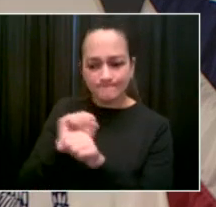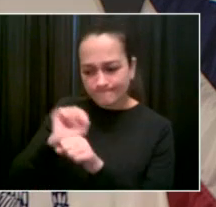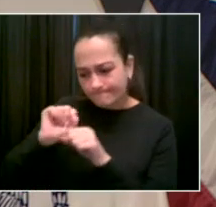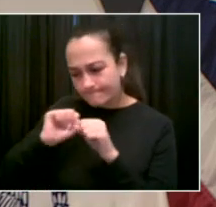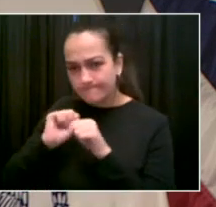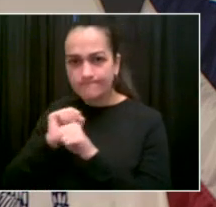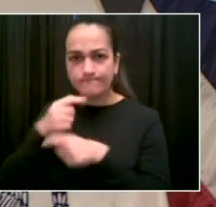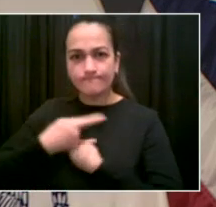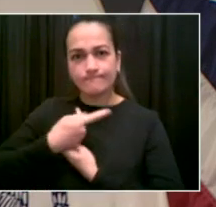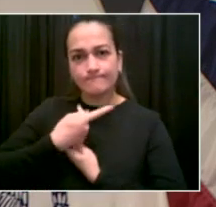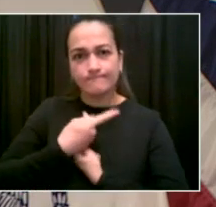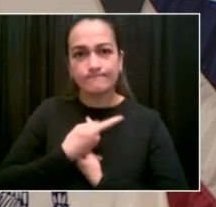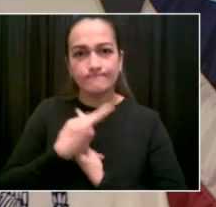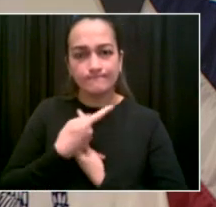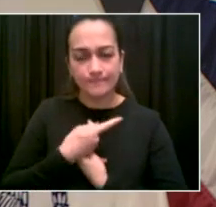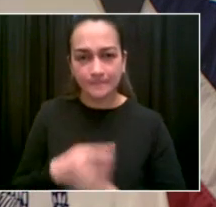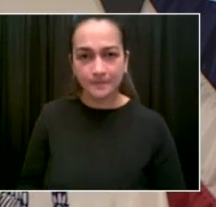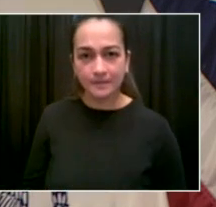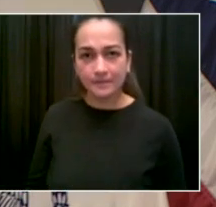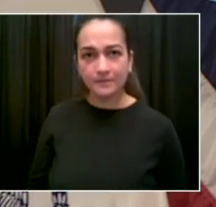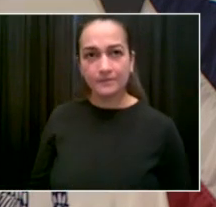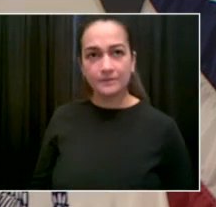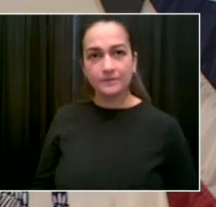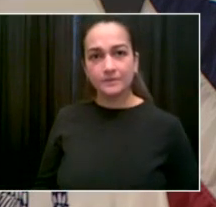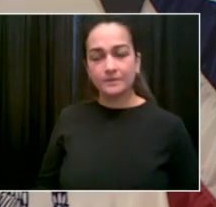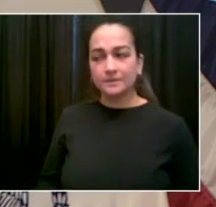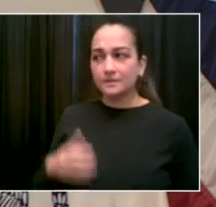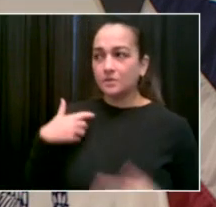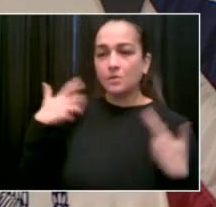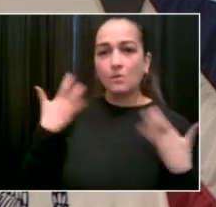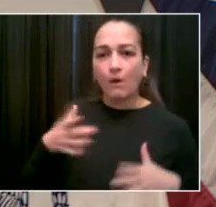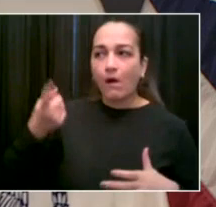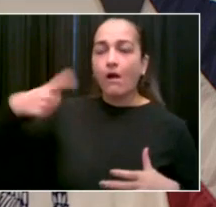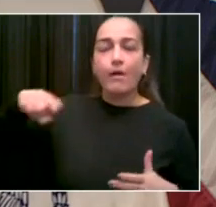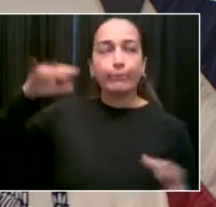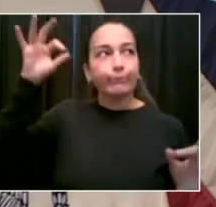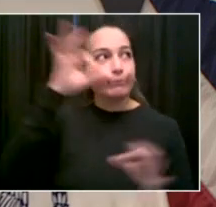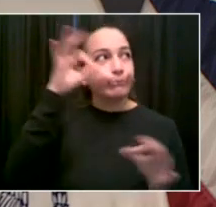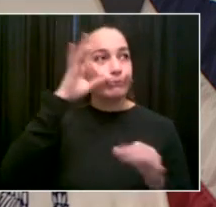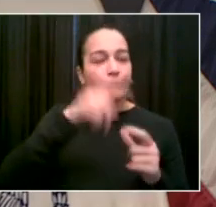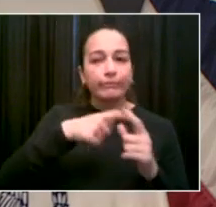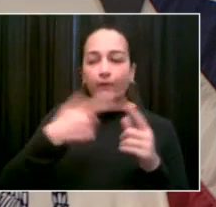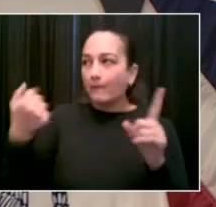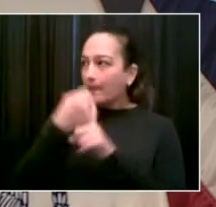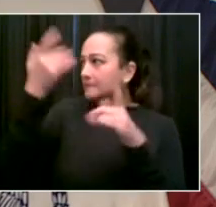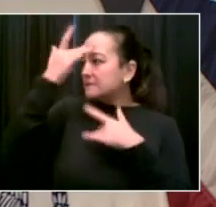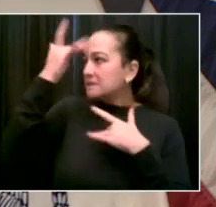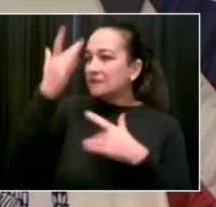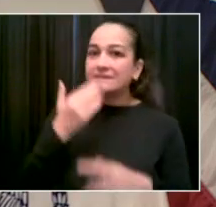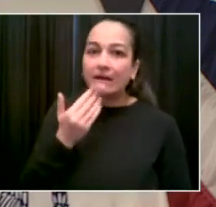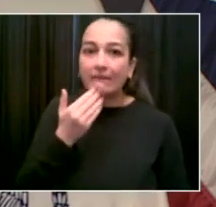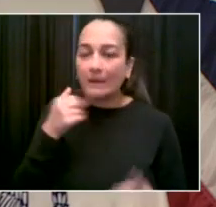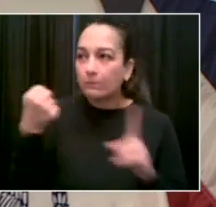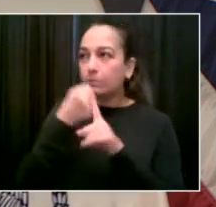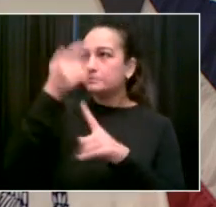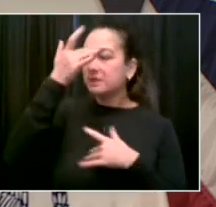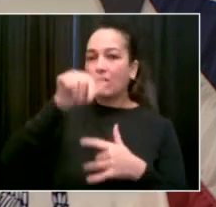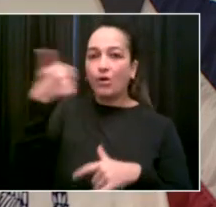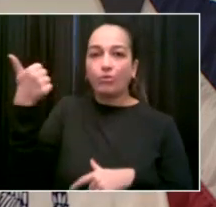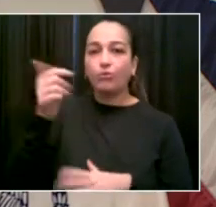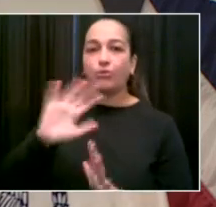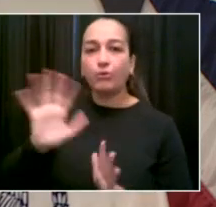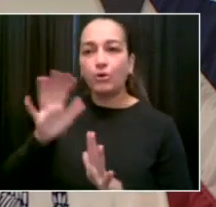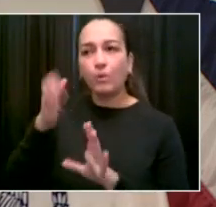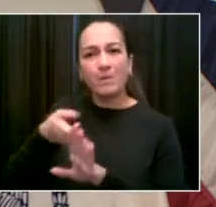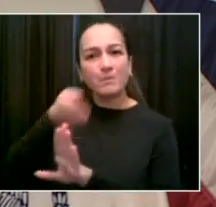late, or tragically, the first time someone sees a doctor is the emergency room. We're trying to change that. That's why we have guaranteed healthcare for all in